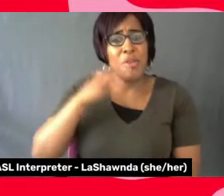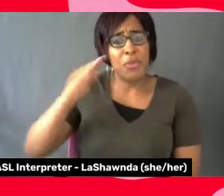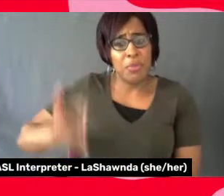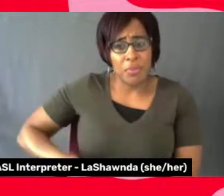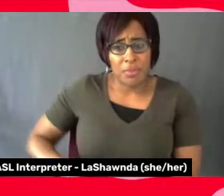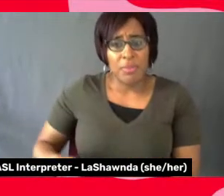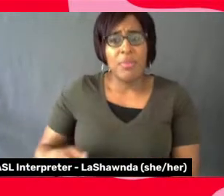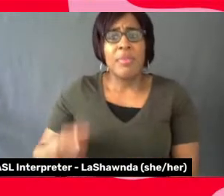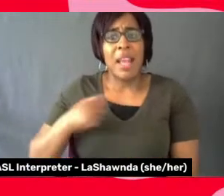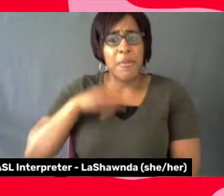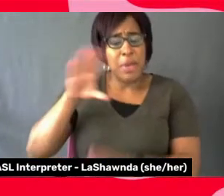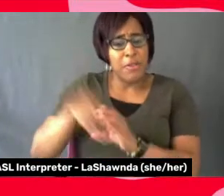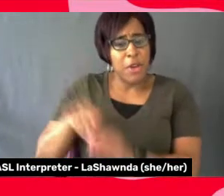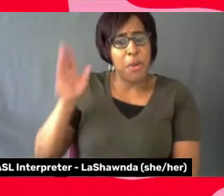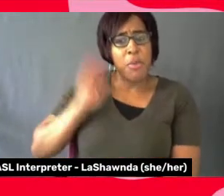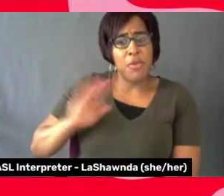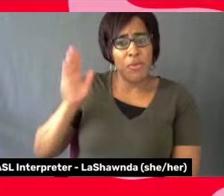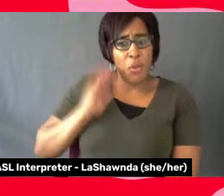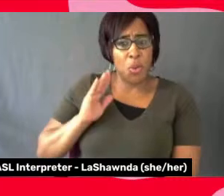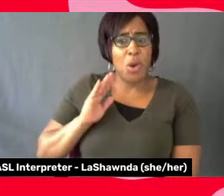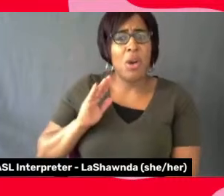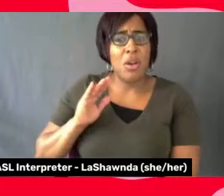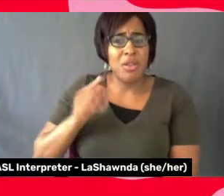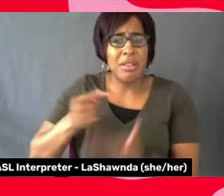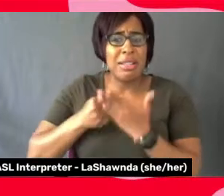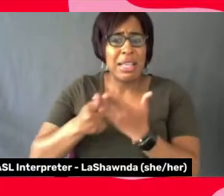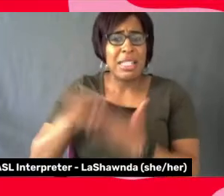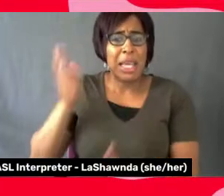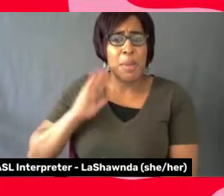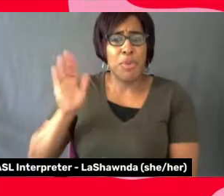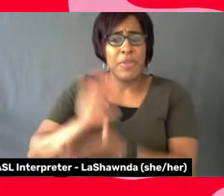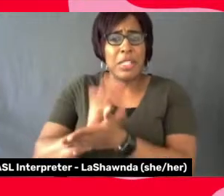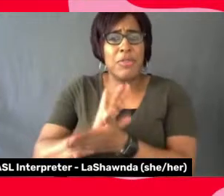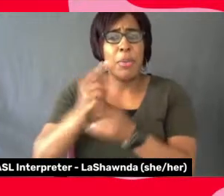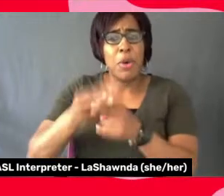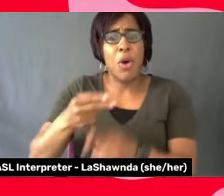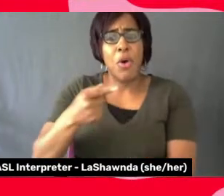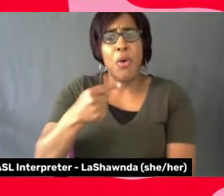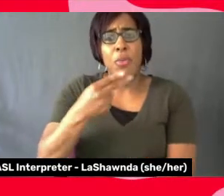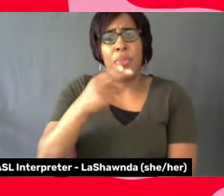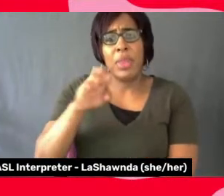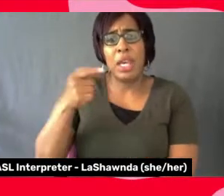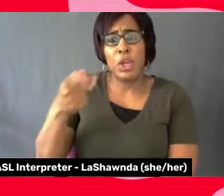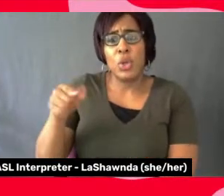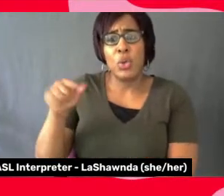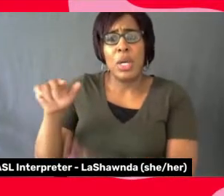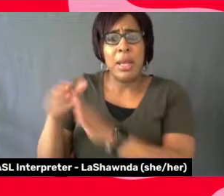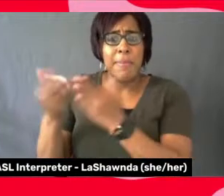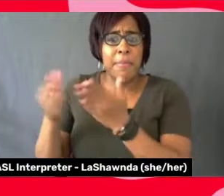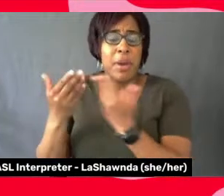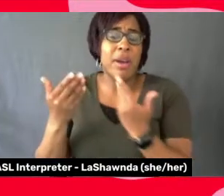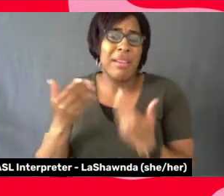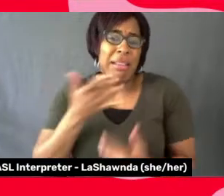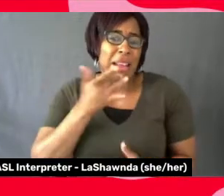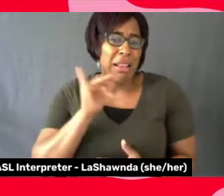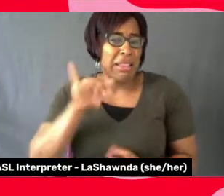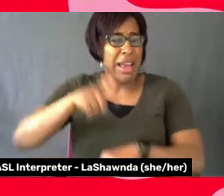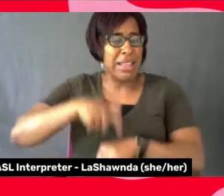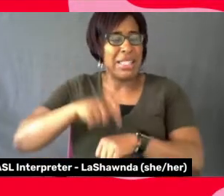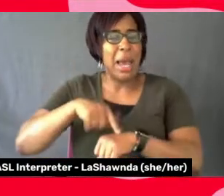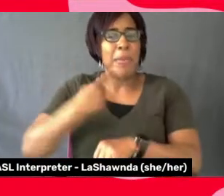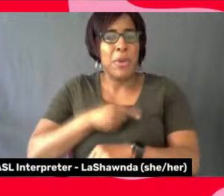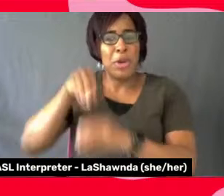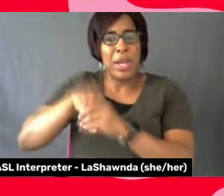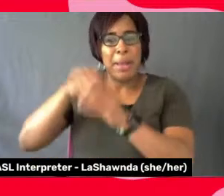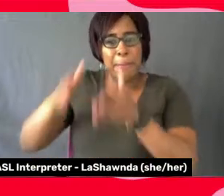screen one of my previous films, The Green Book, a couple of years ago. And we were luckily, you know, able to do that in person. But I'm so happy